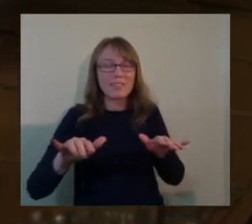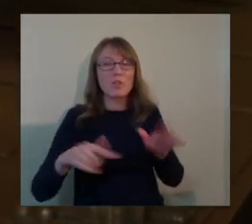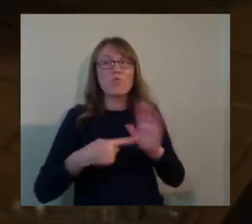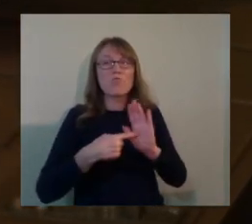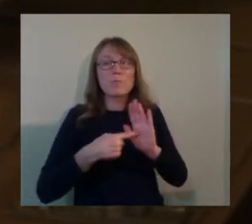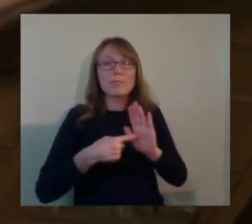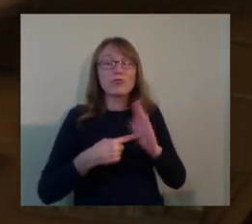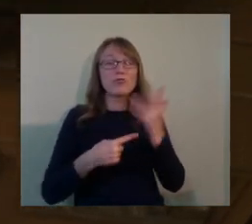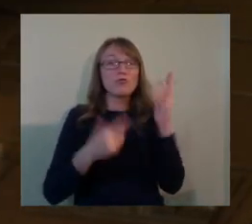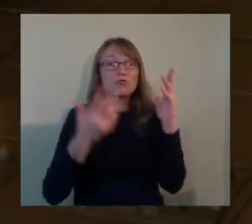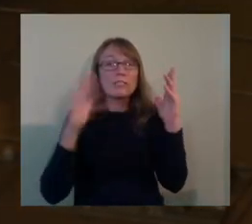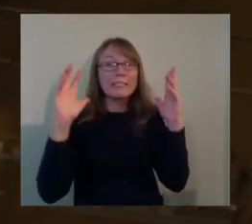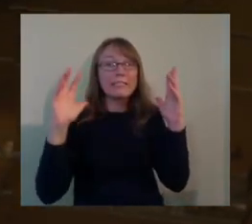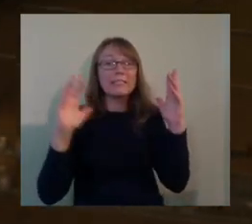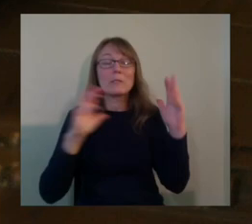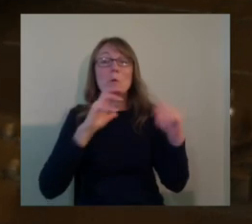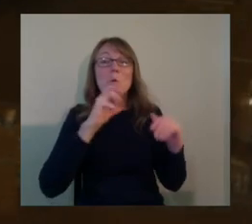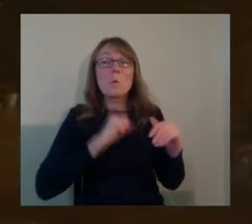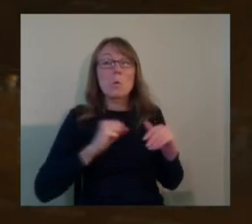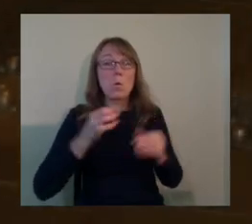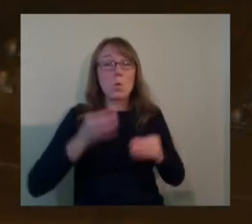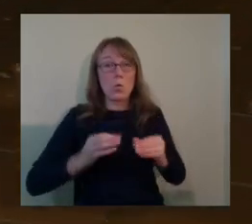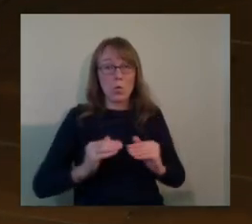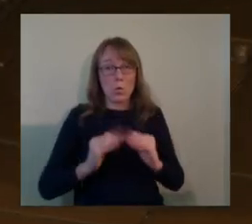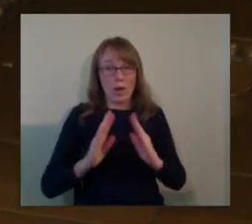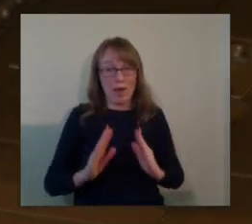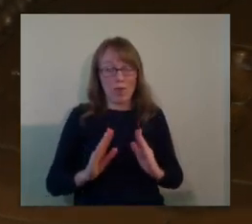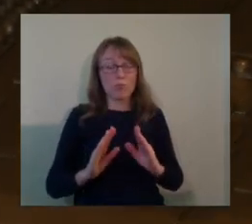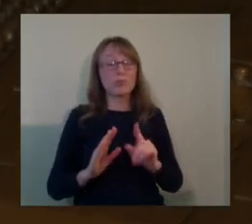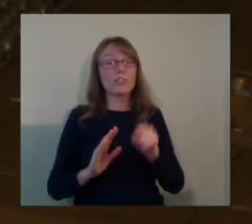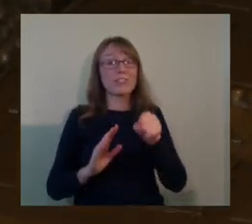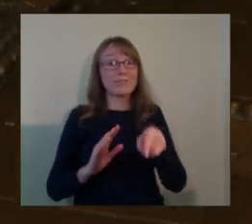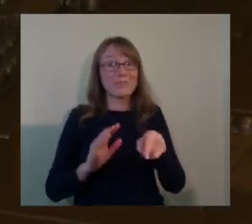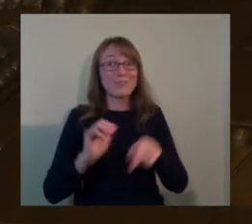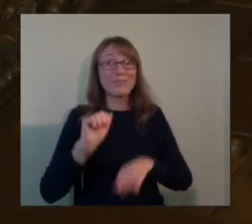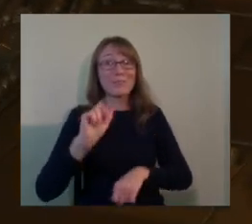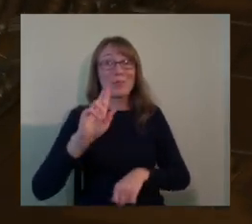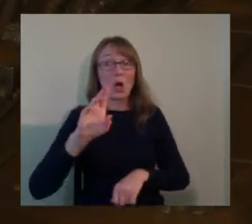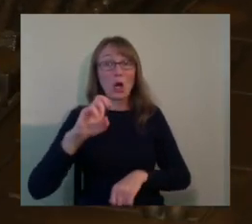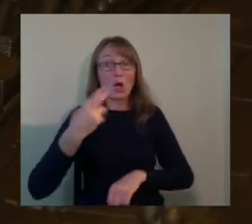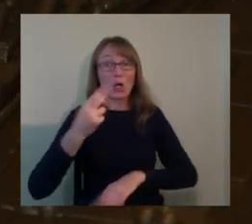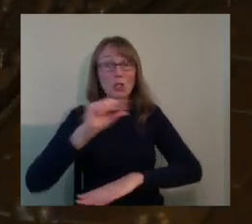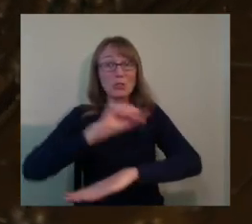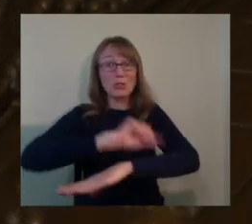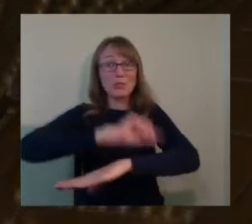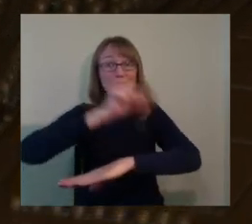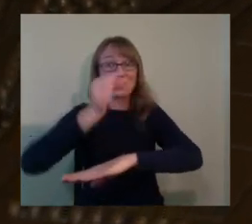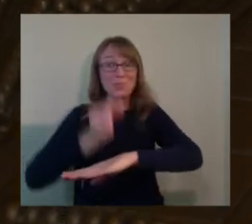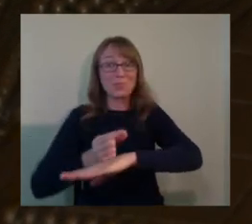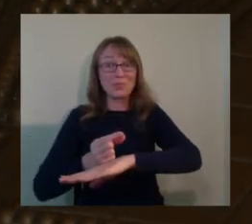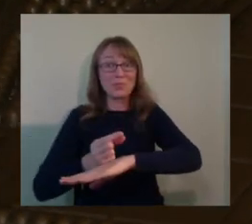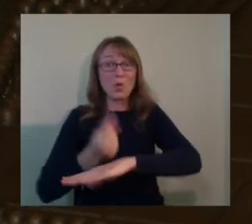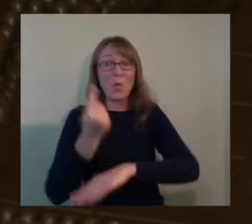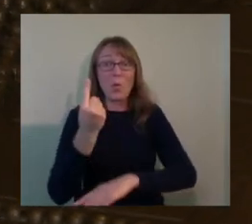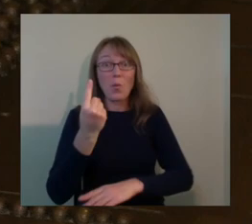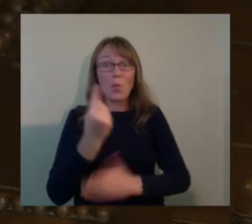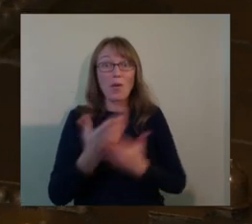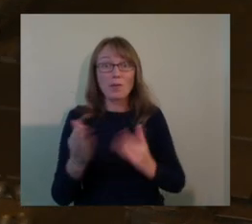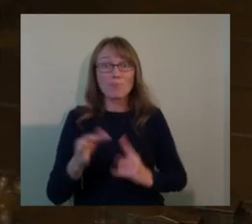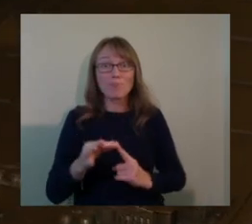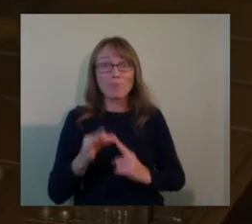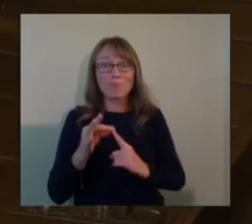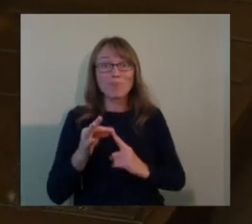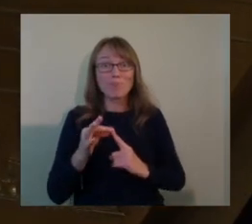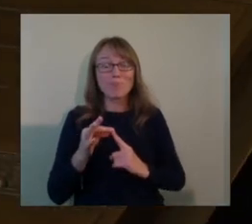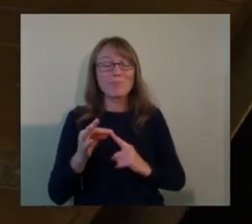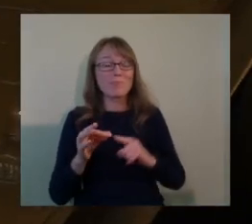courthouse and represent the arch. And one of the features of this particular piece is that right at the